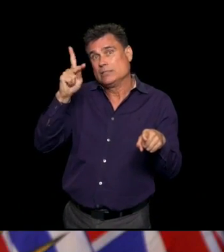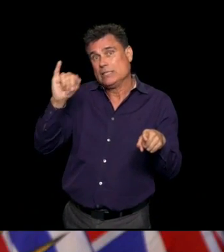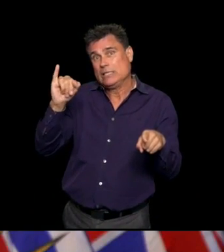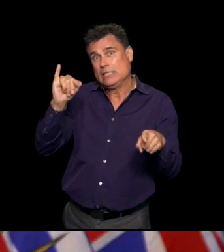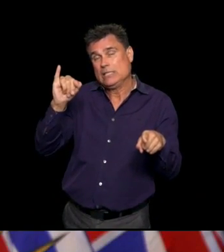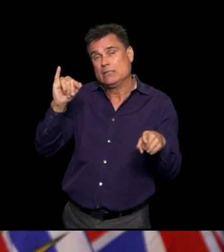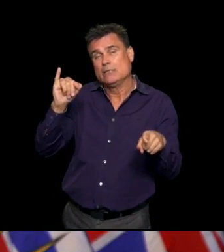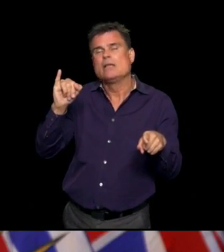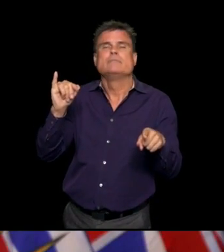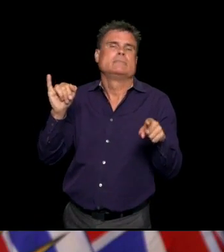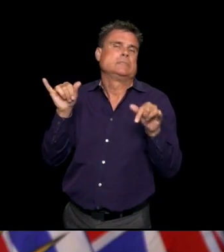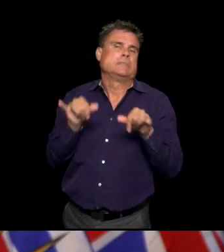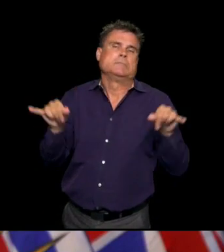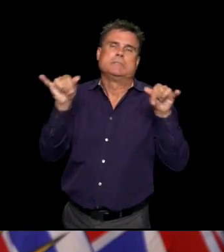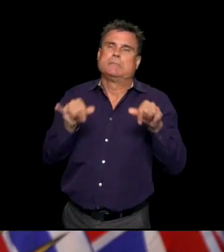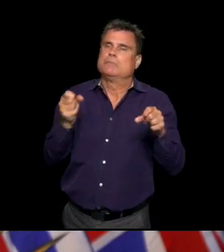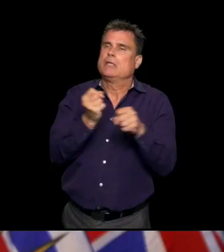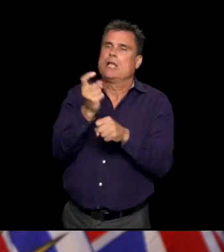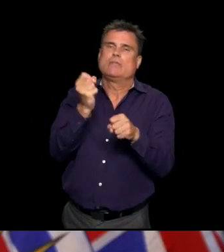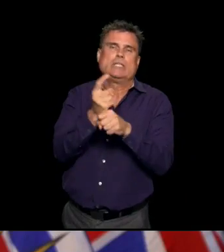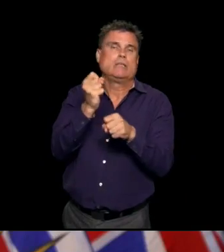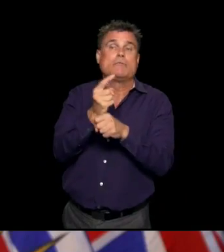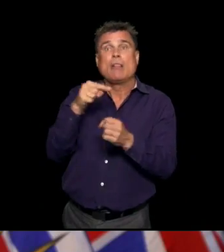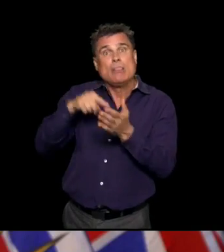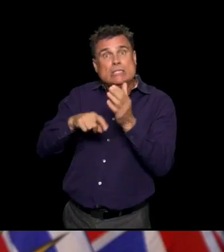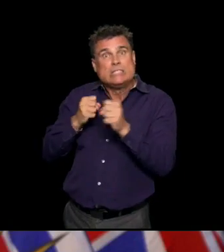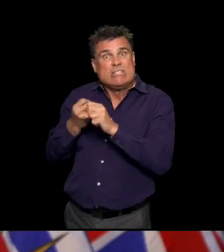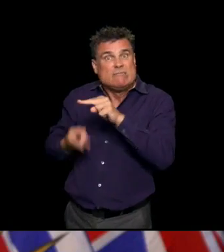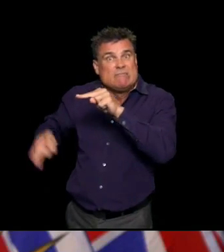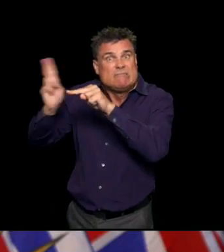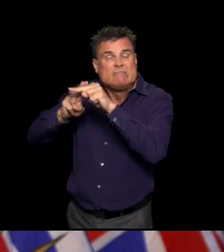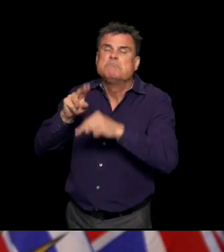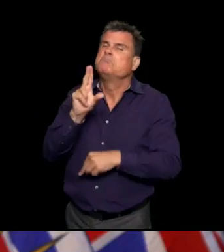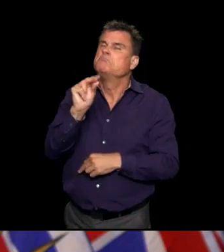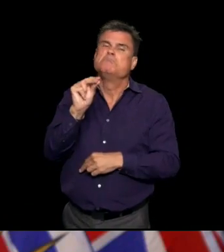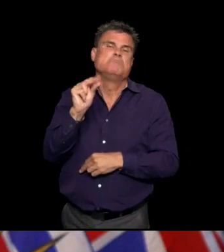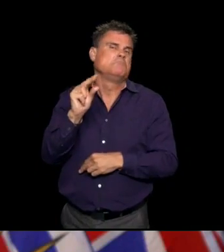other infections and other reasons that we were not entirely sure of.